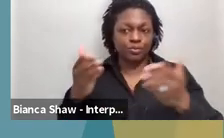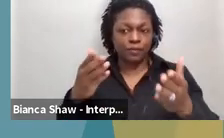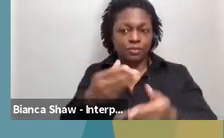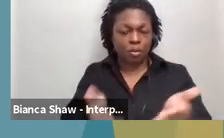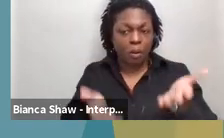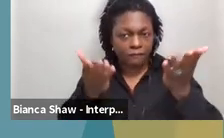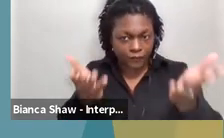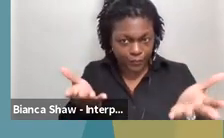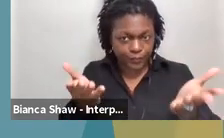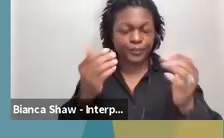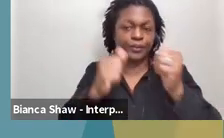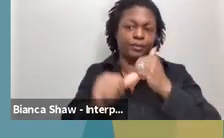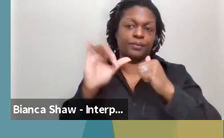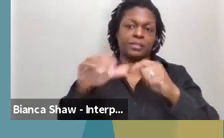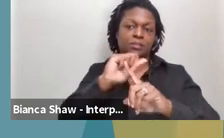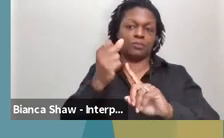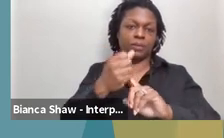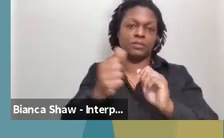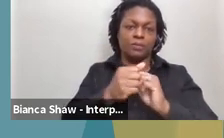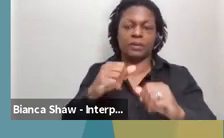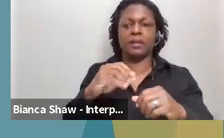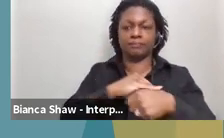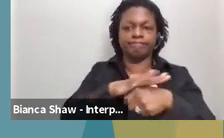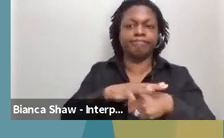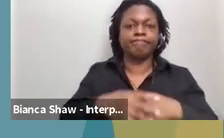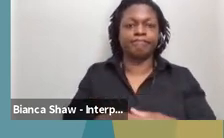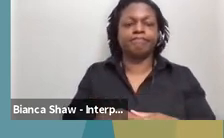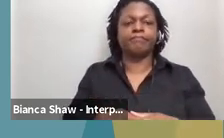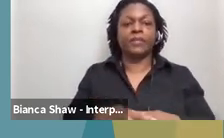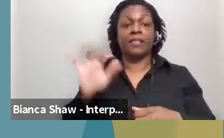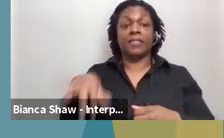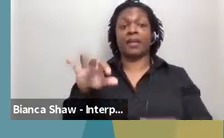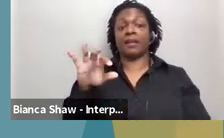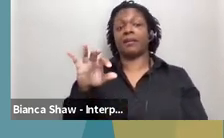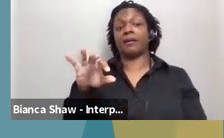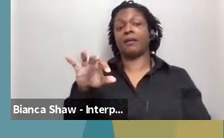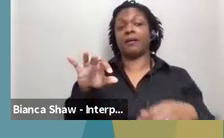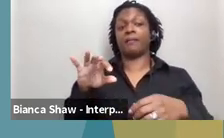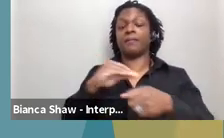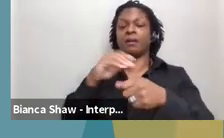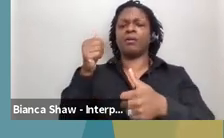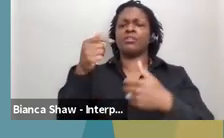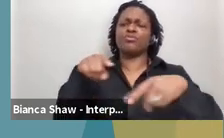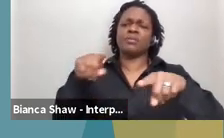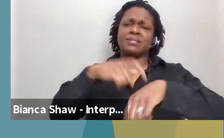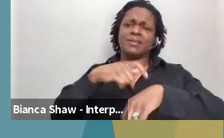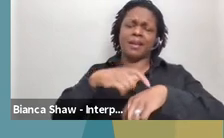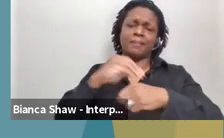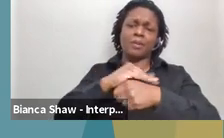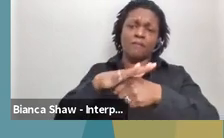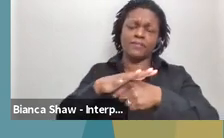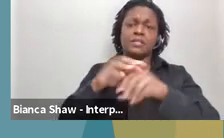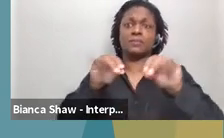So during COVID, um, the Family First Coronavirus Response Act, um, we did receive